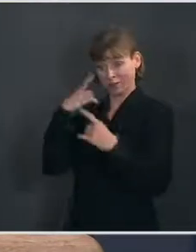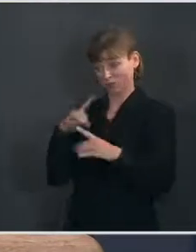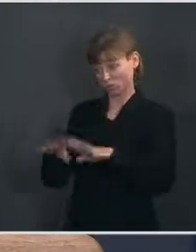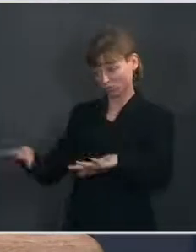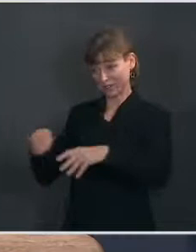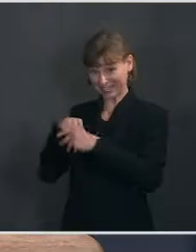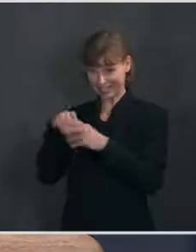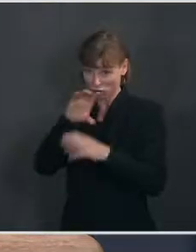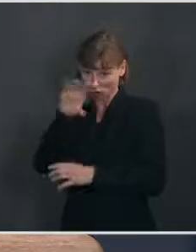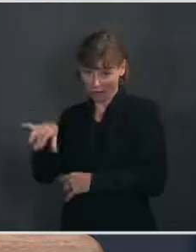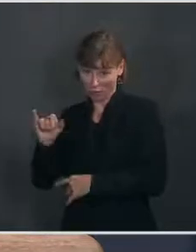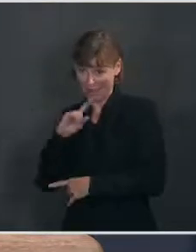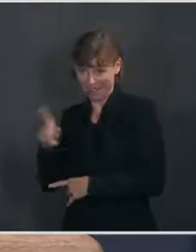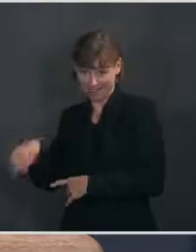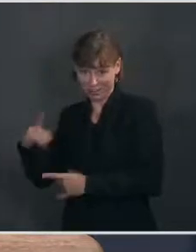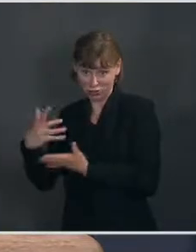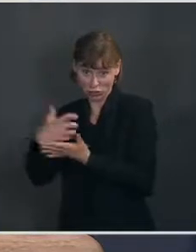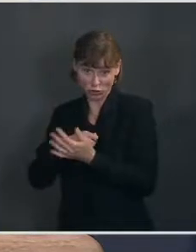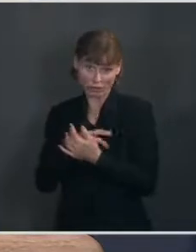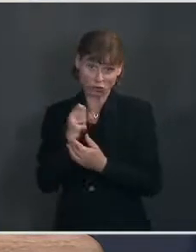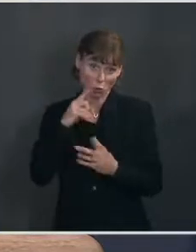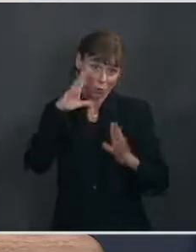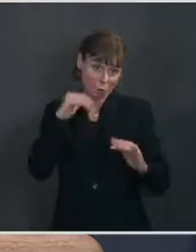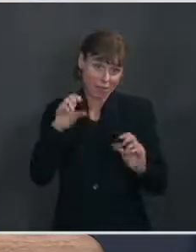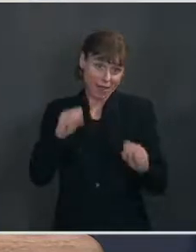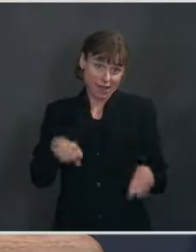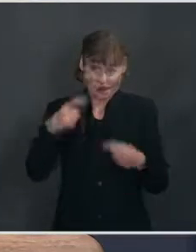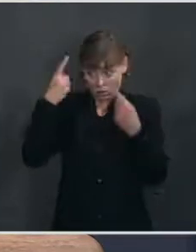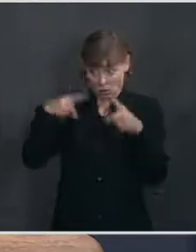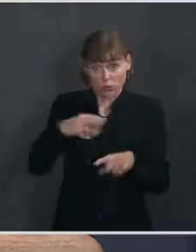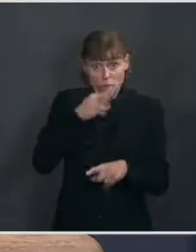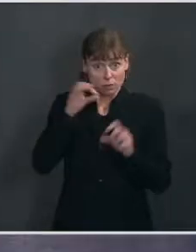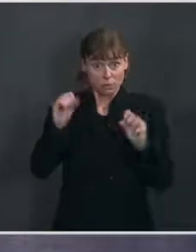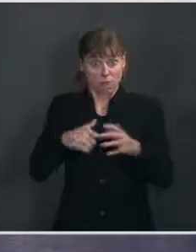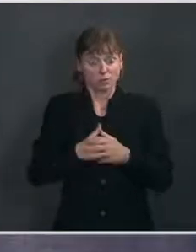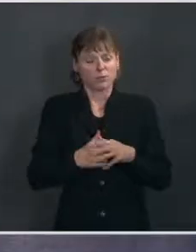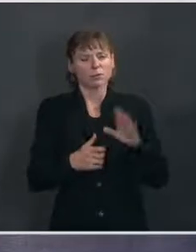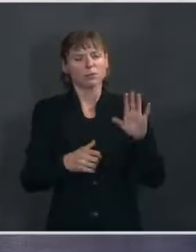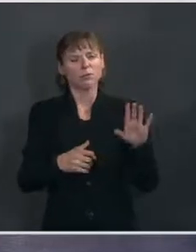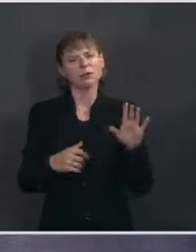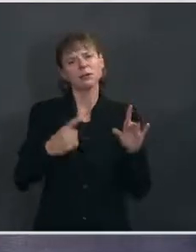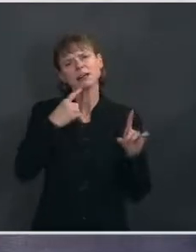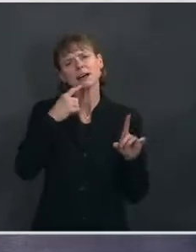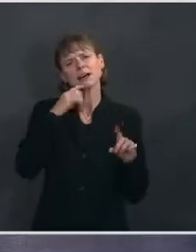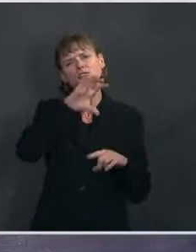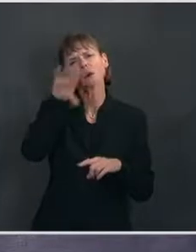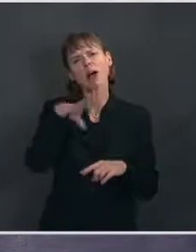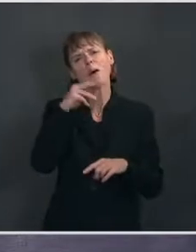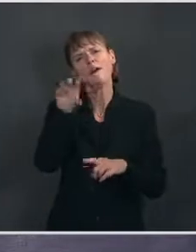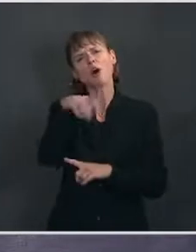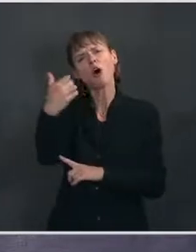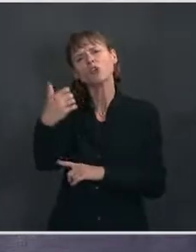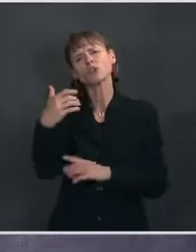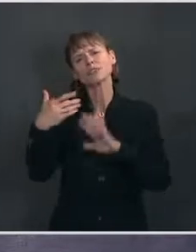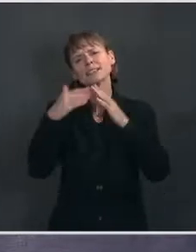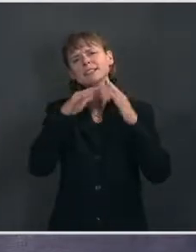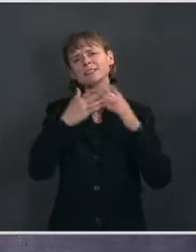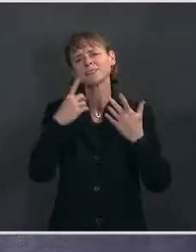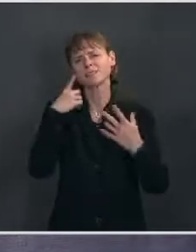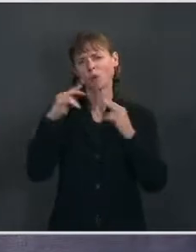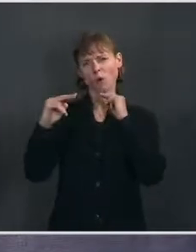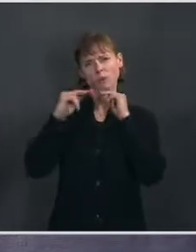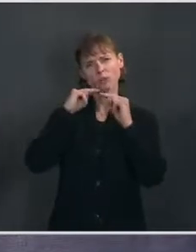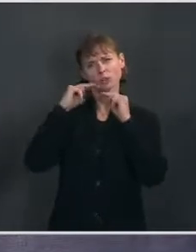are hopeful. They can reach common ground as soon as possible. The Does the White House have a role to play here, though, with Chicago and other cities in terms of mediating